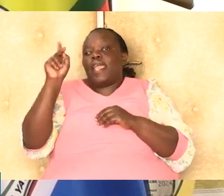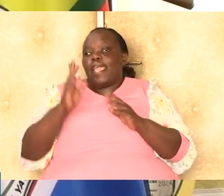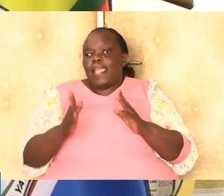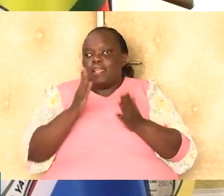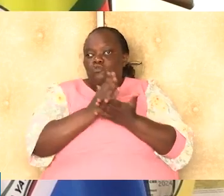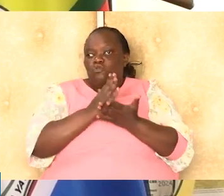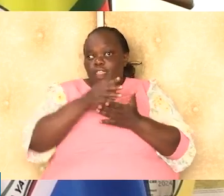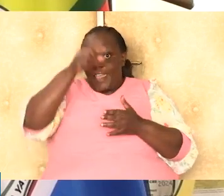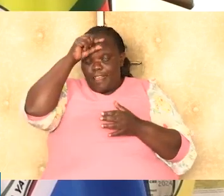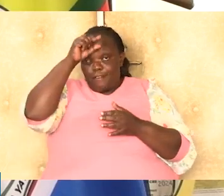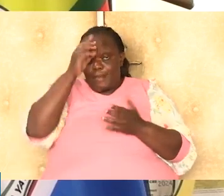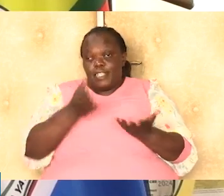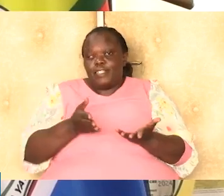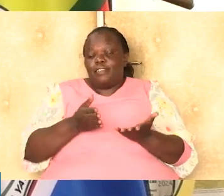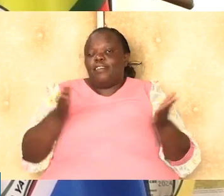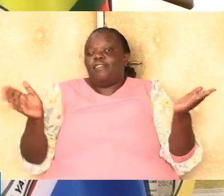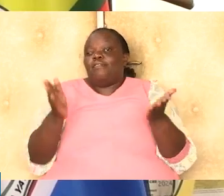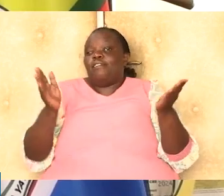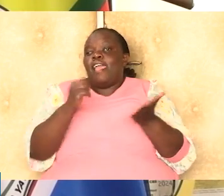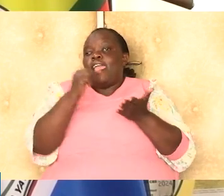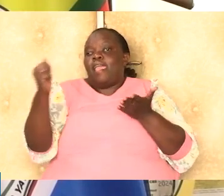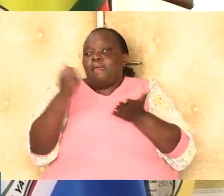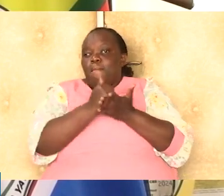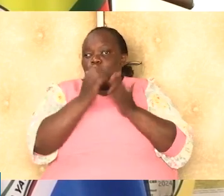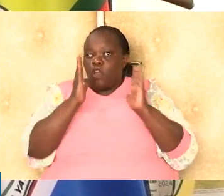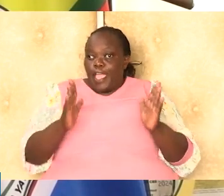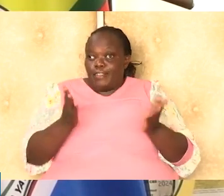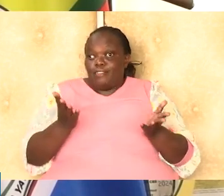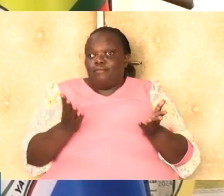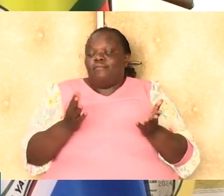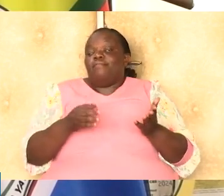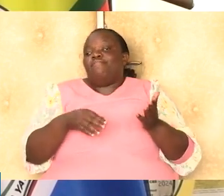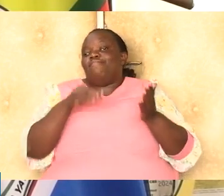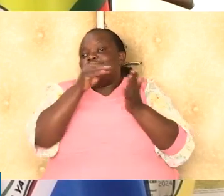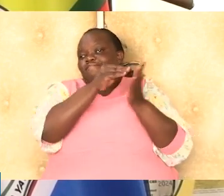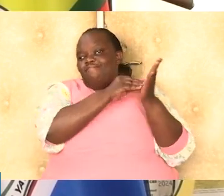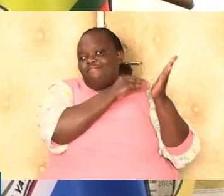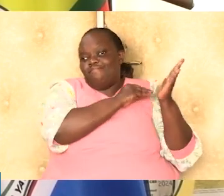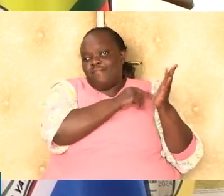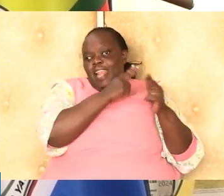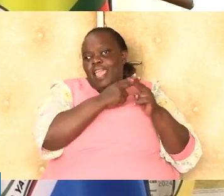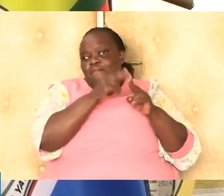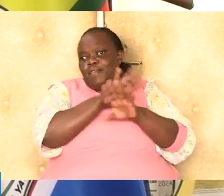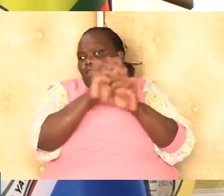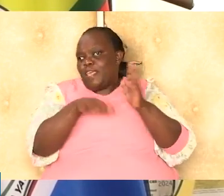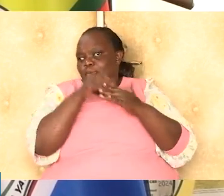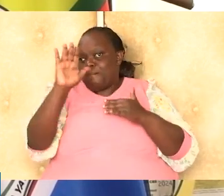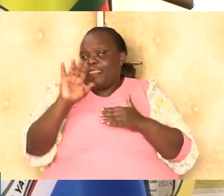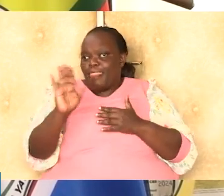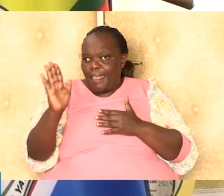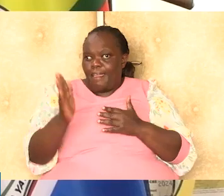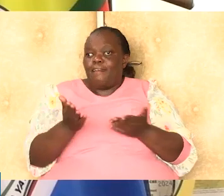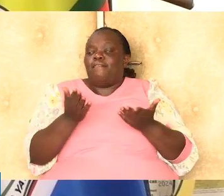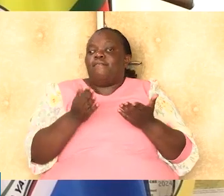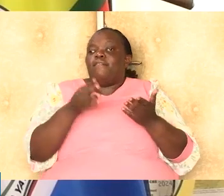And the government urges employers to ensure that the details are onboarded into the platform so that